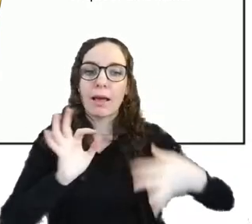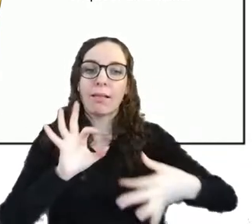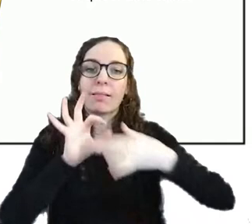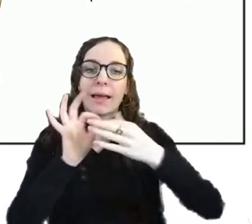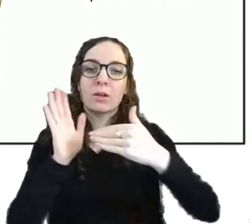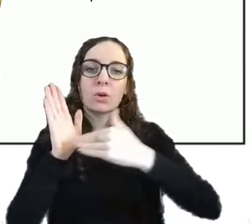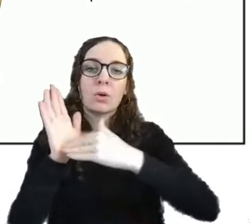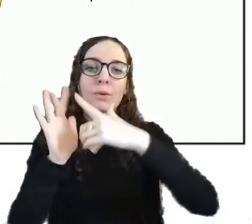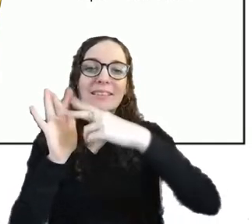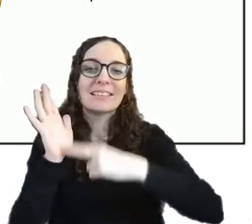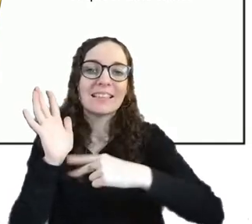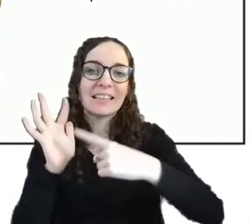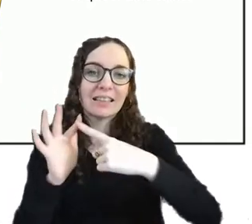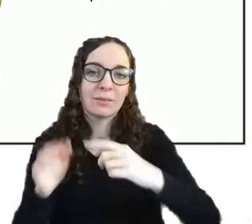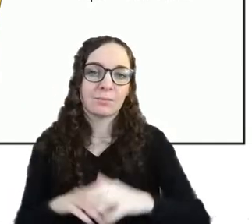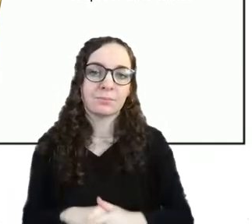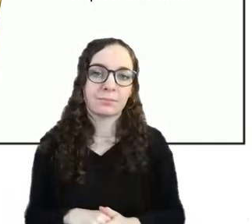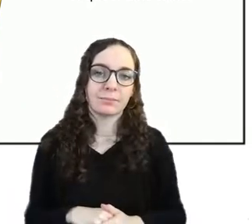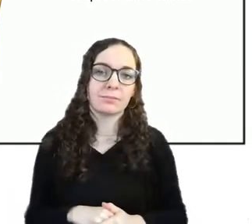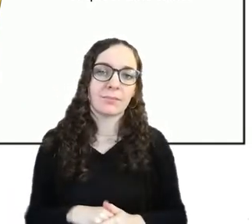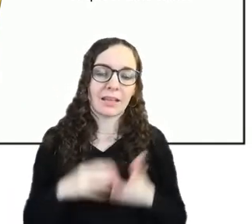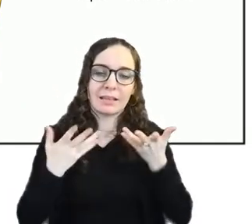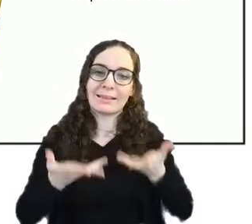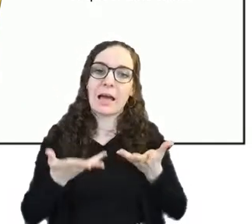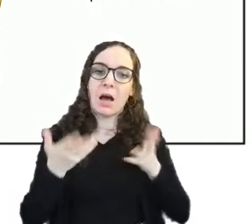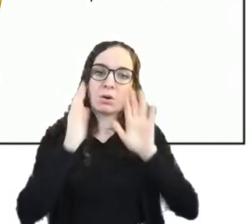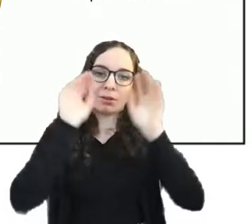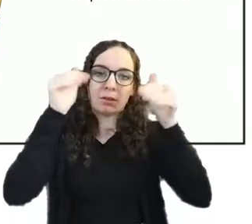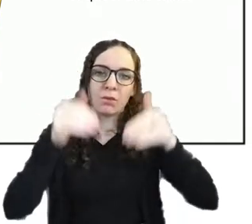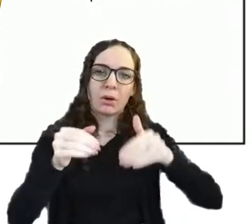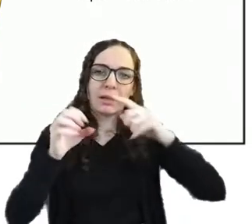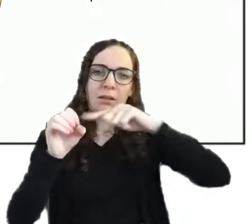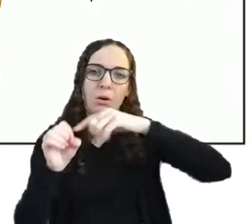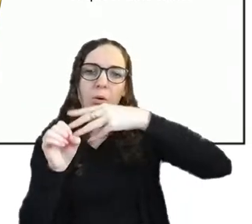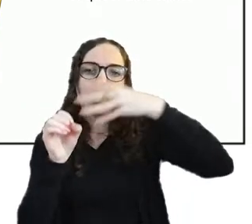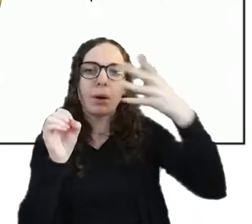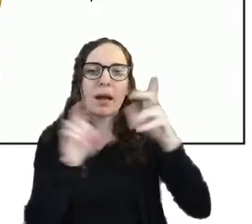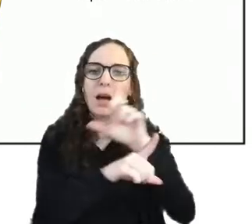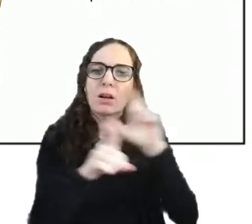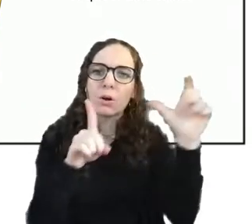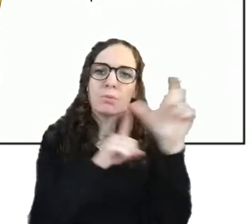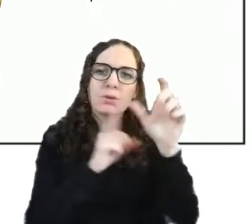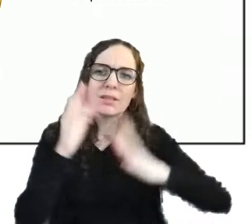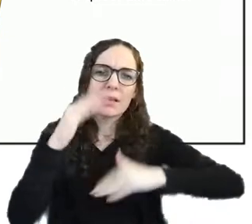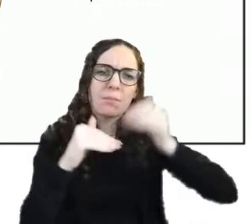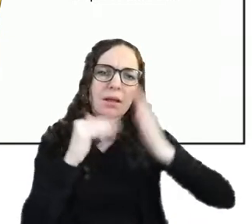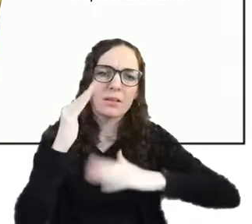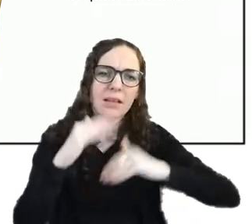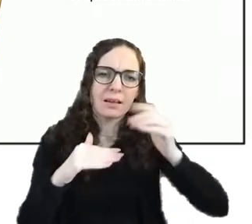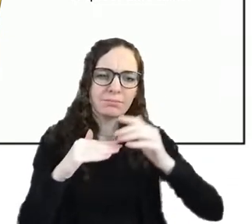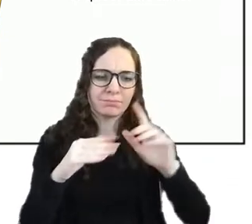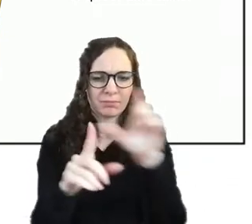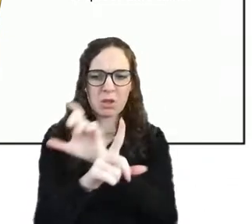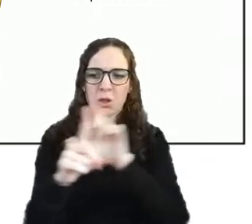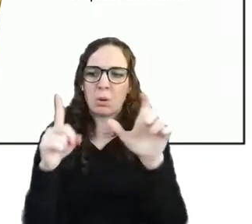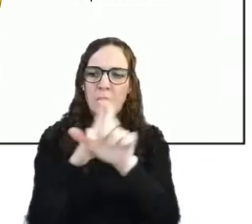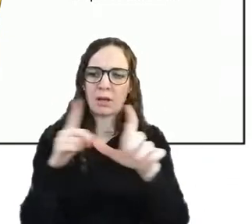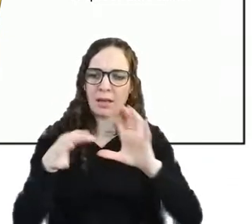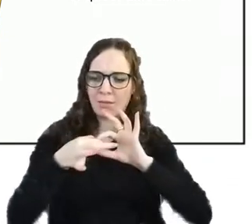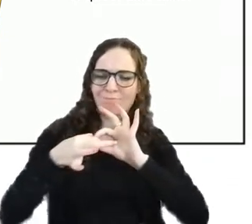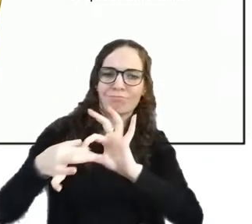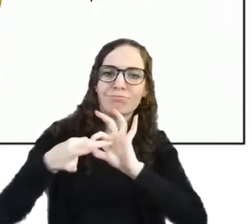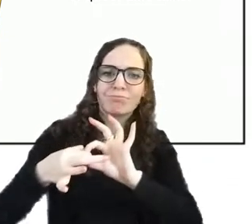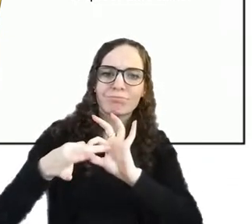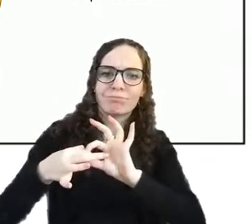focusing on now so queer community building um working with those communities to co-create art projects